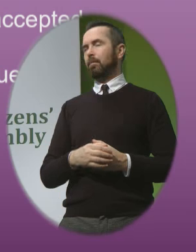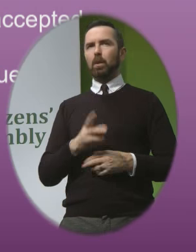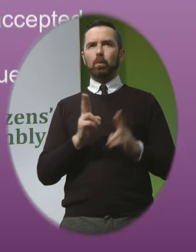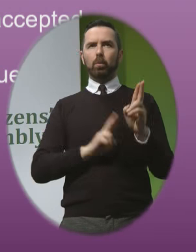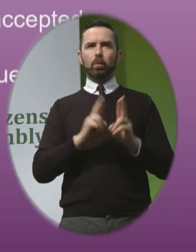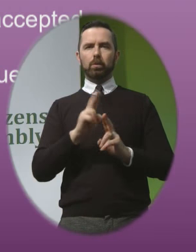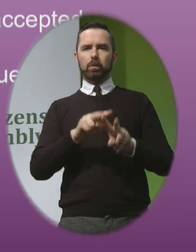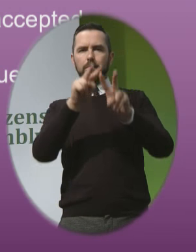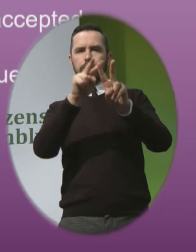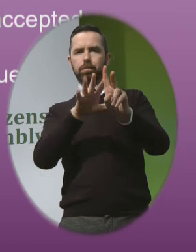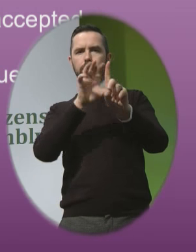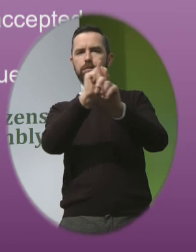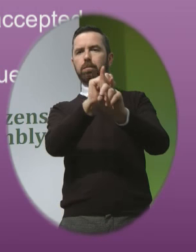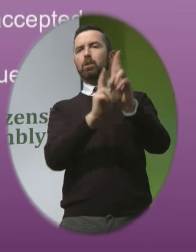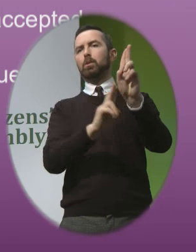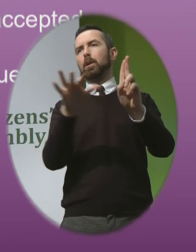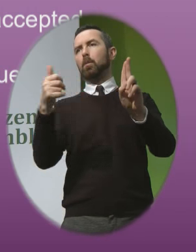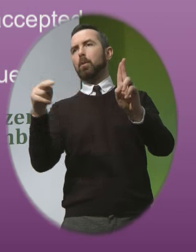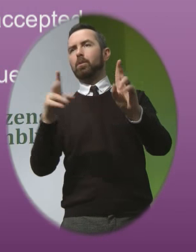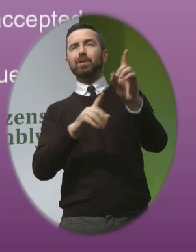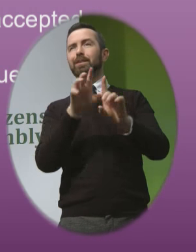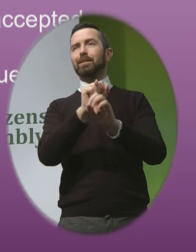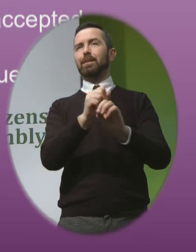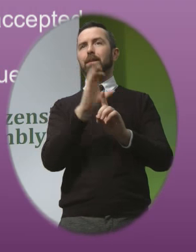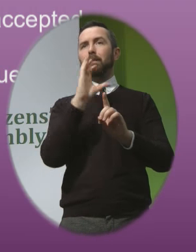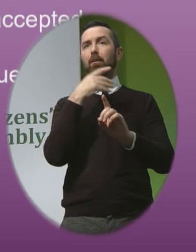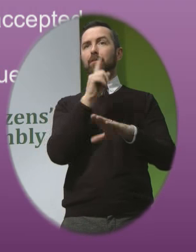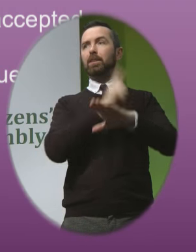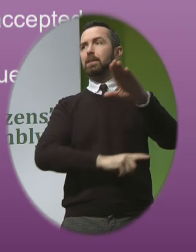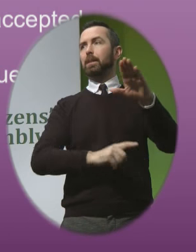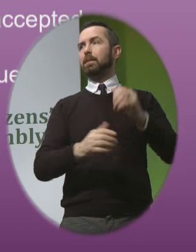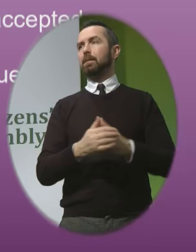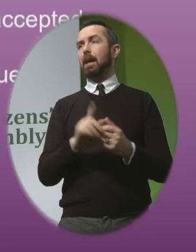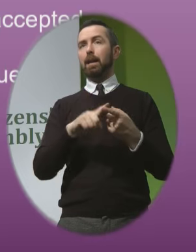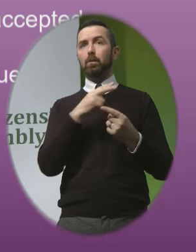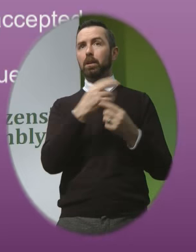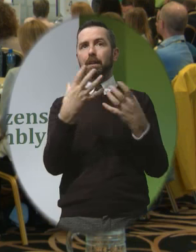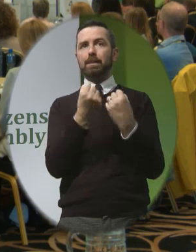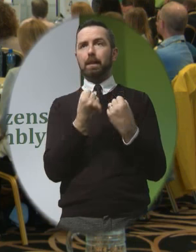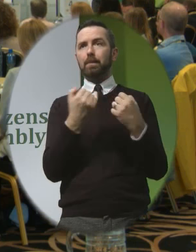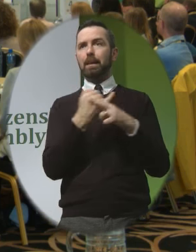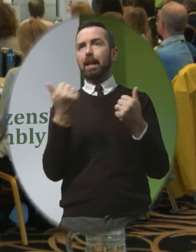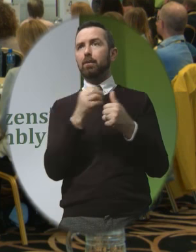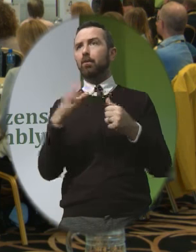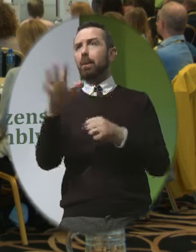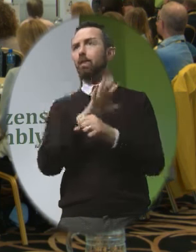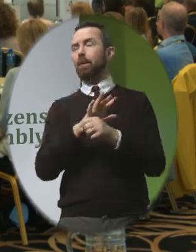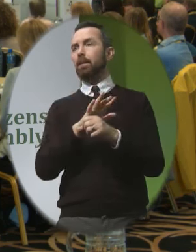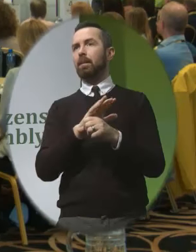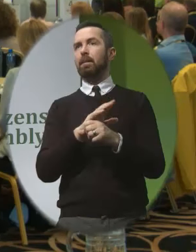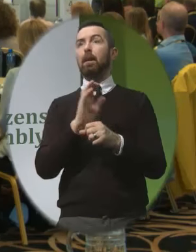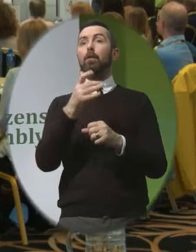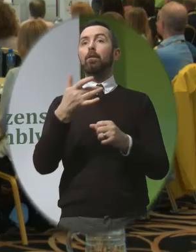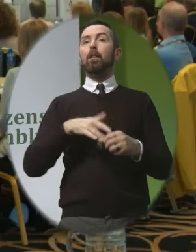of their disabilities and it's a form of discrimination that wouldn't be accepted in any other area however short their lives